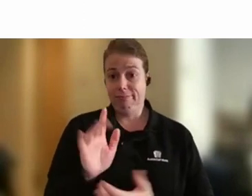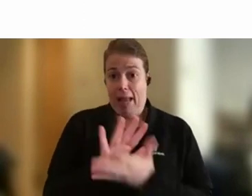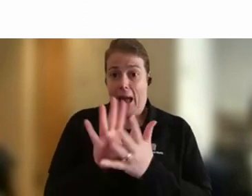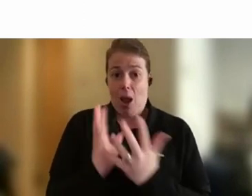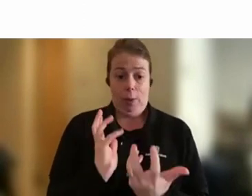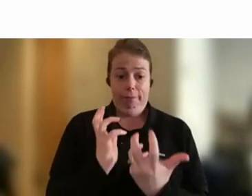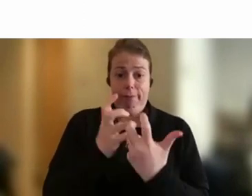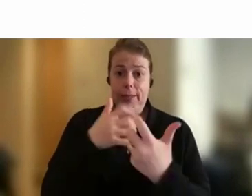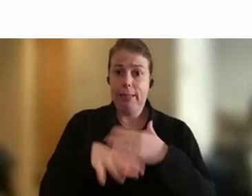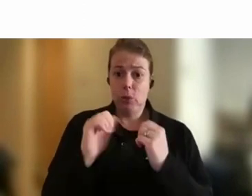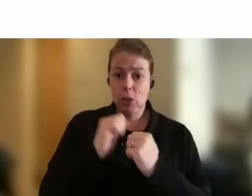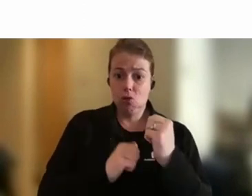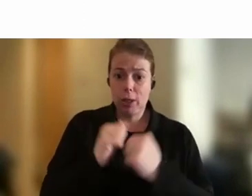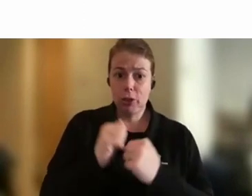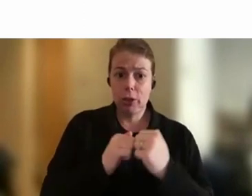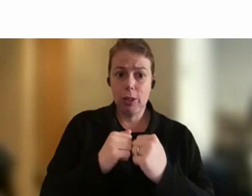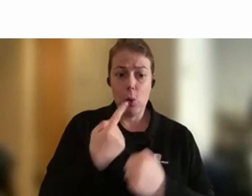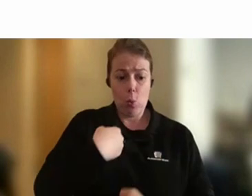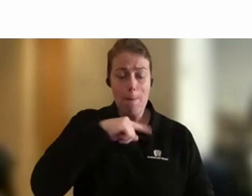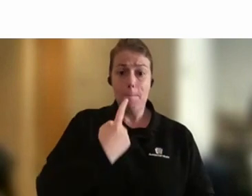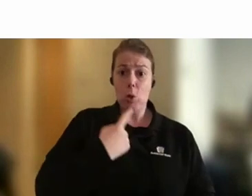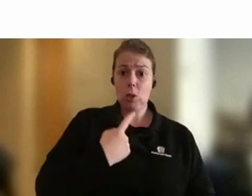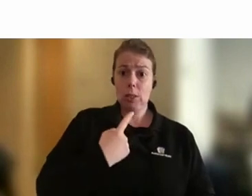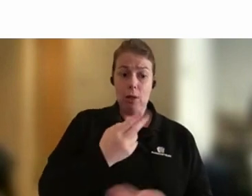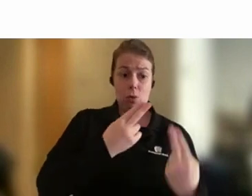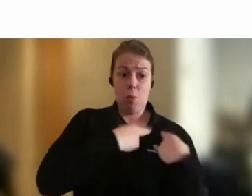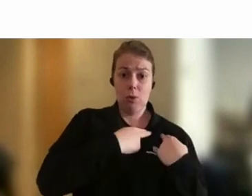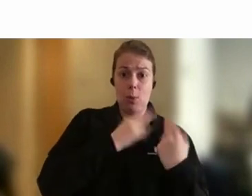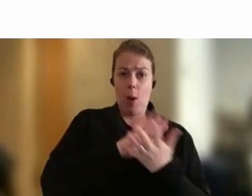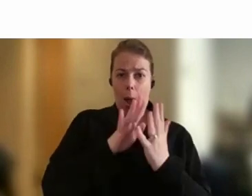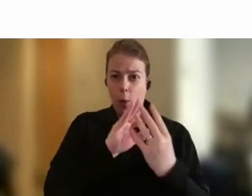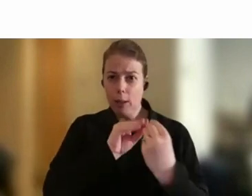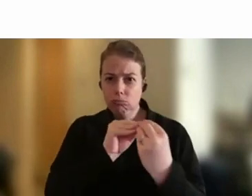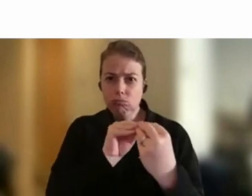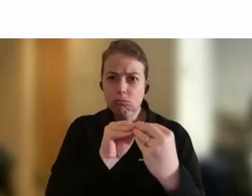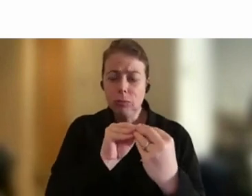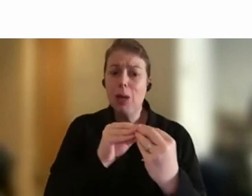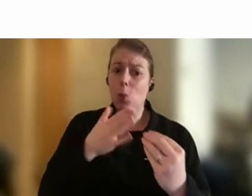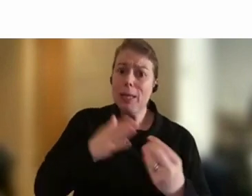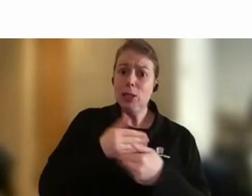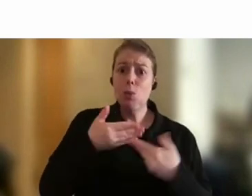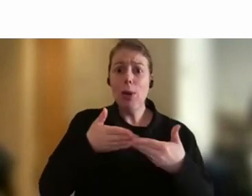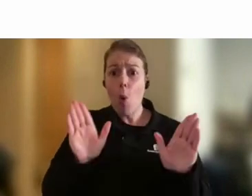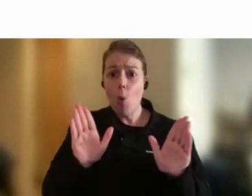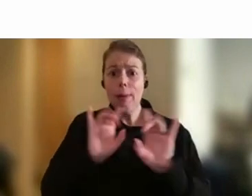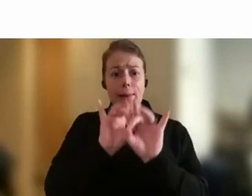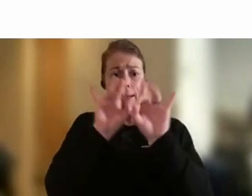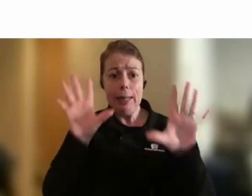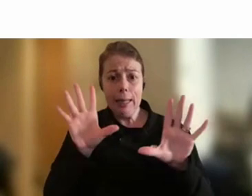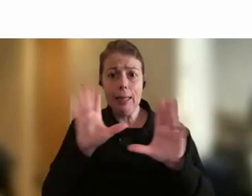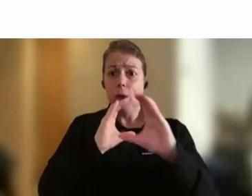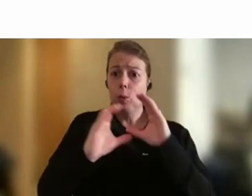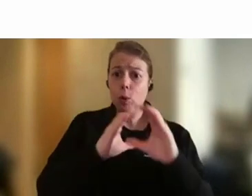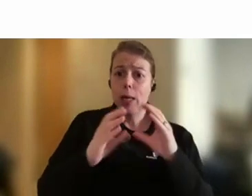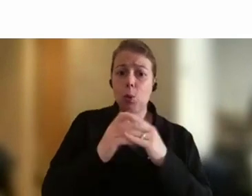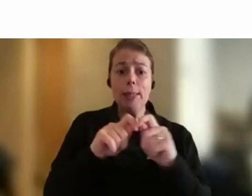we're personally responsible for how we actually negotiate that, and we need to be open and clear in our communication to our teams, with our